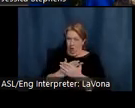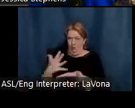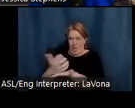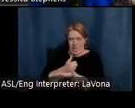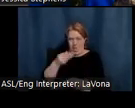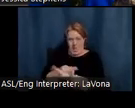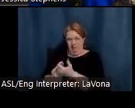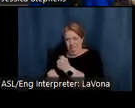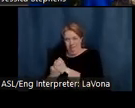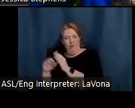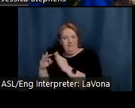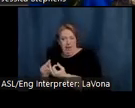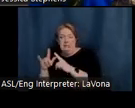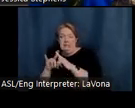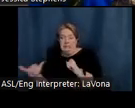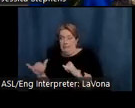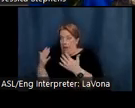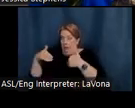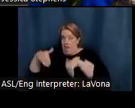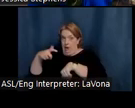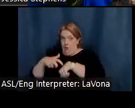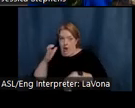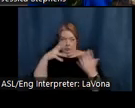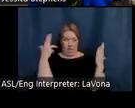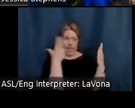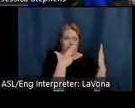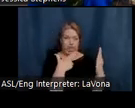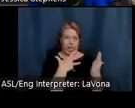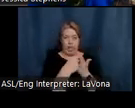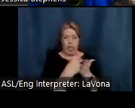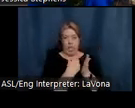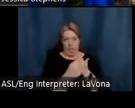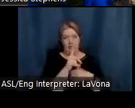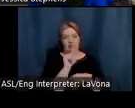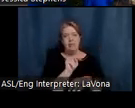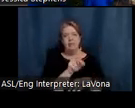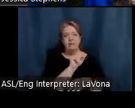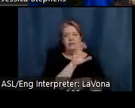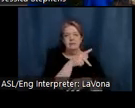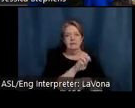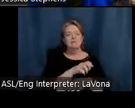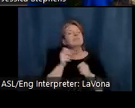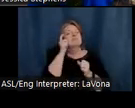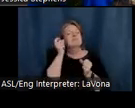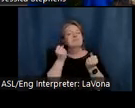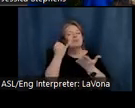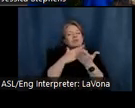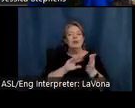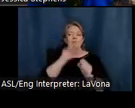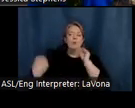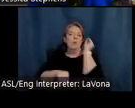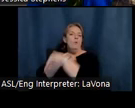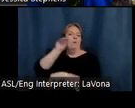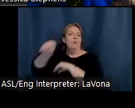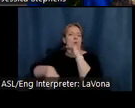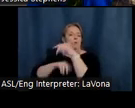many artists were moving to larger urban areas along the East Coast, several Indiana